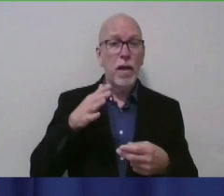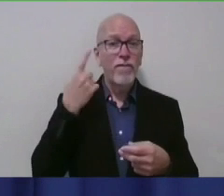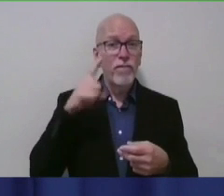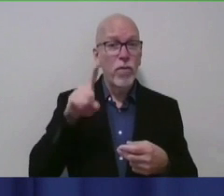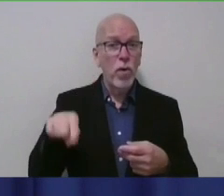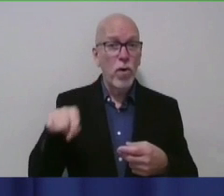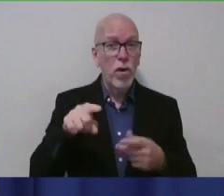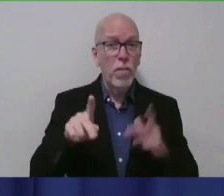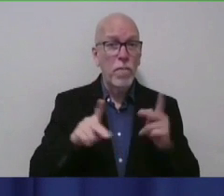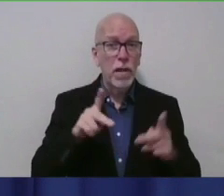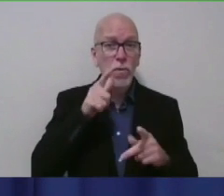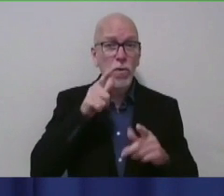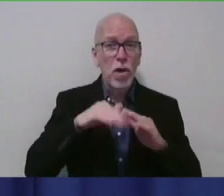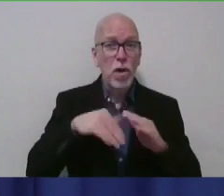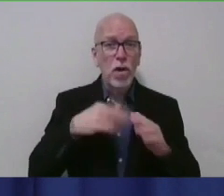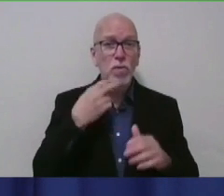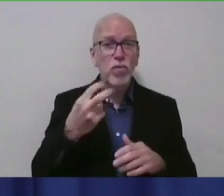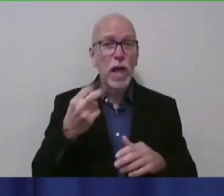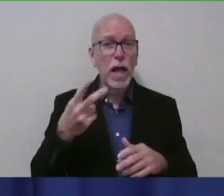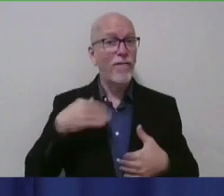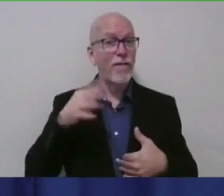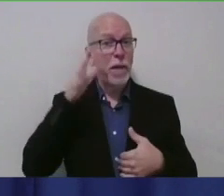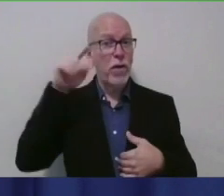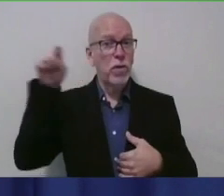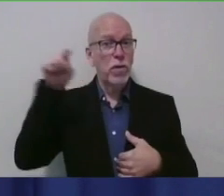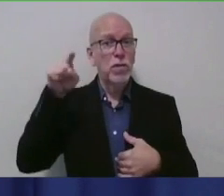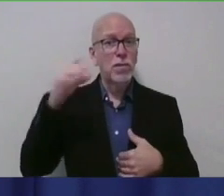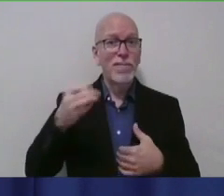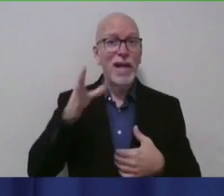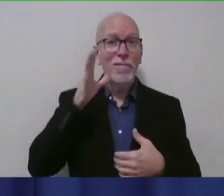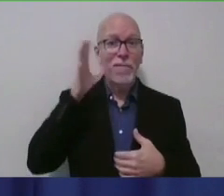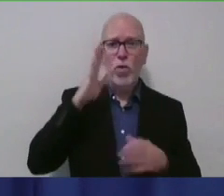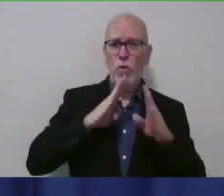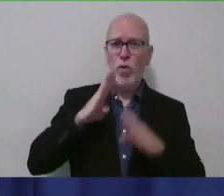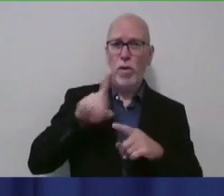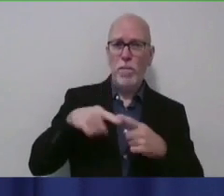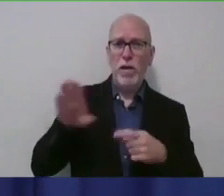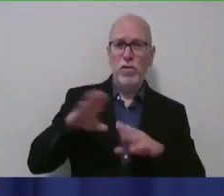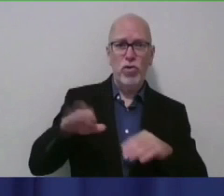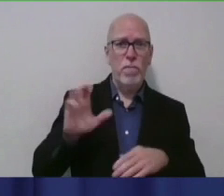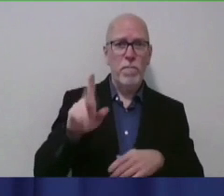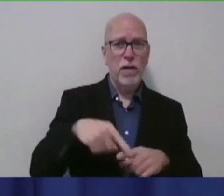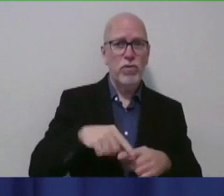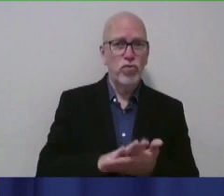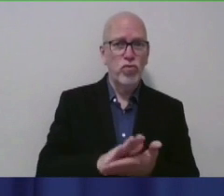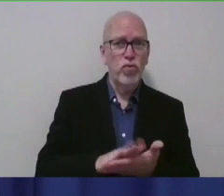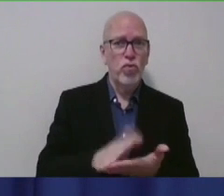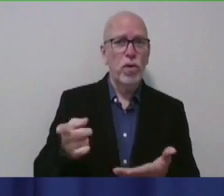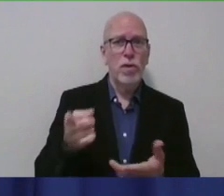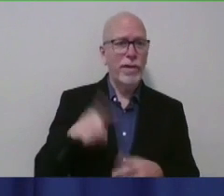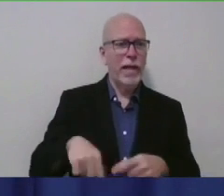what's your message to them? There are plenty that are worried about sending their kids back to school. They can't get vaccinated there.